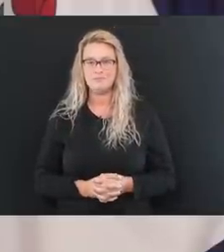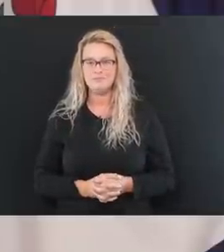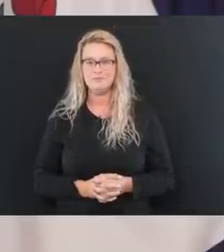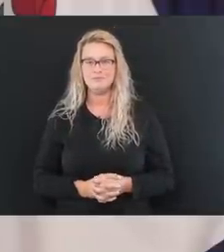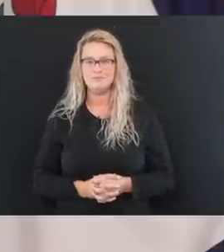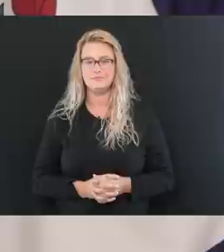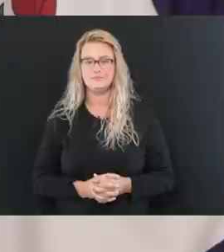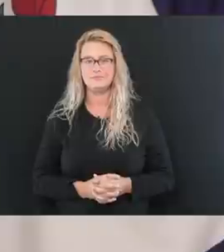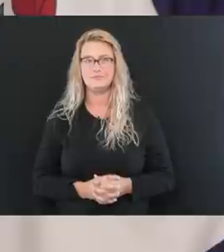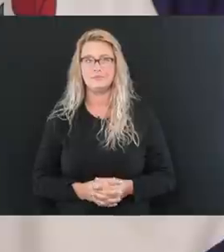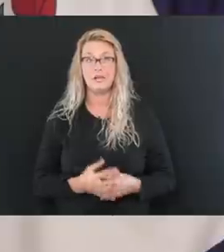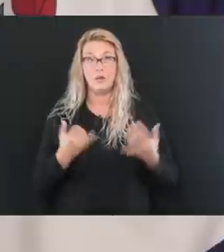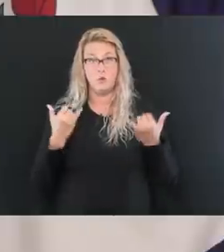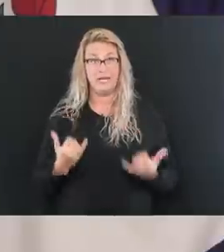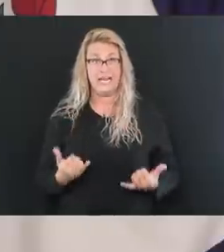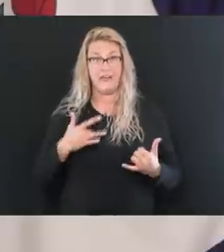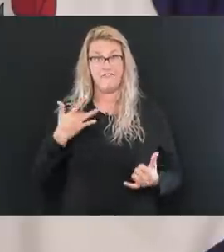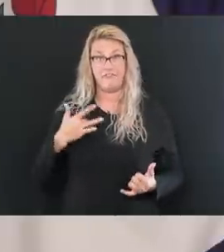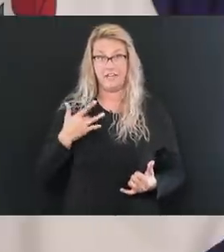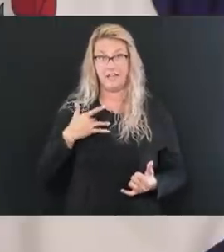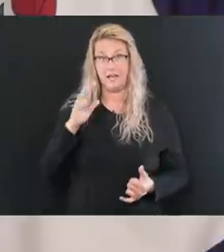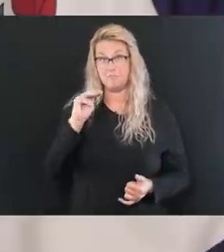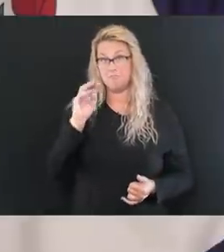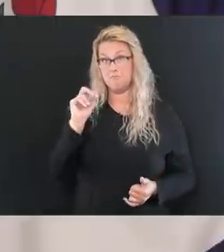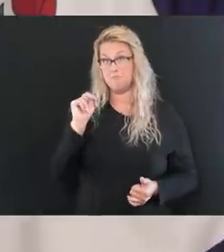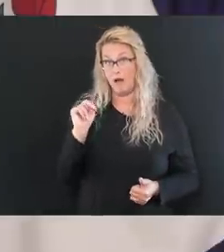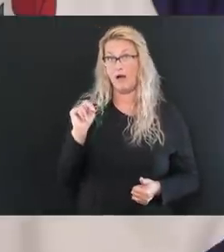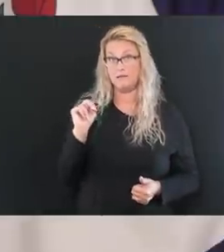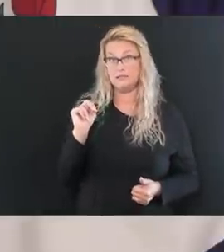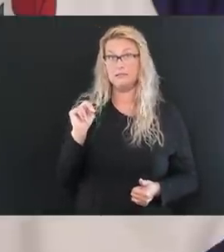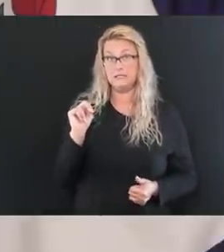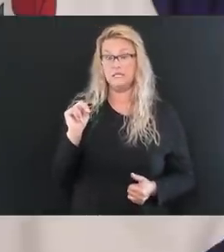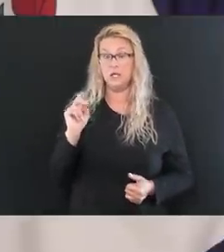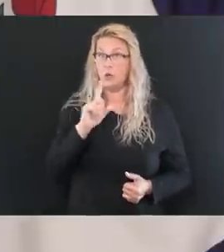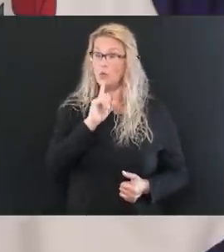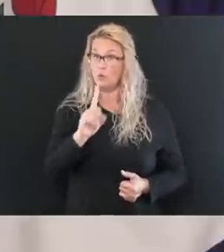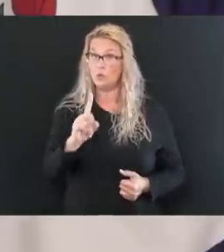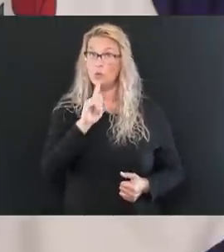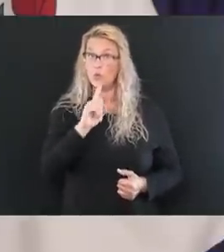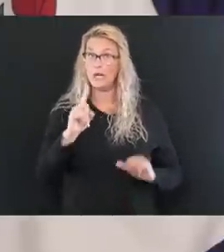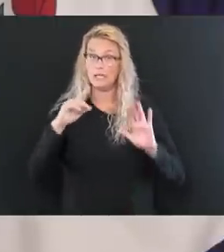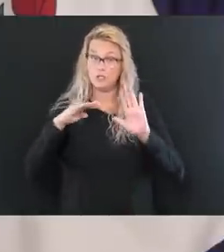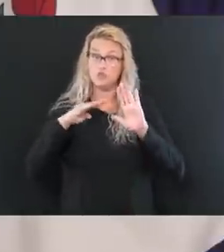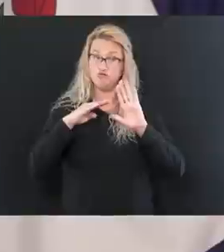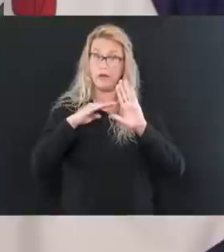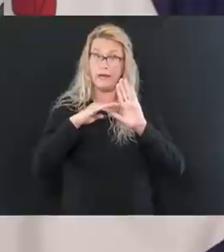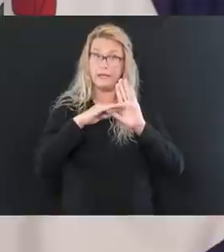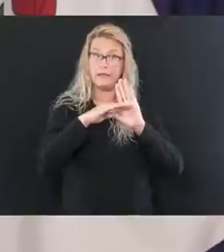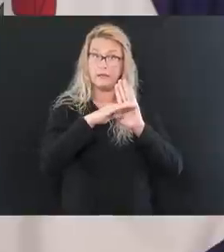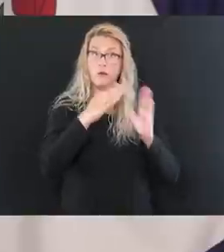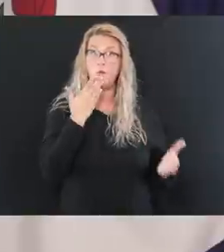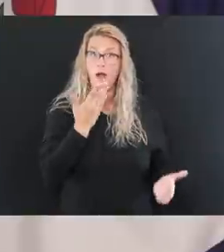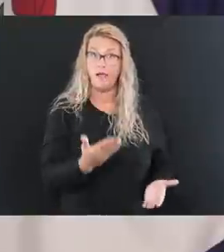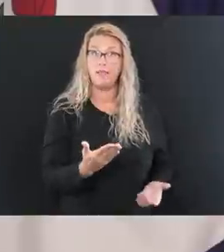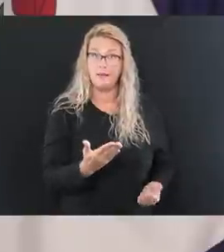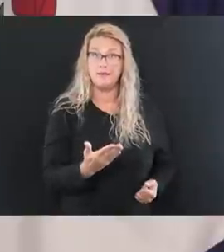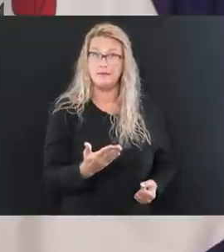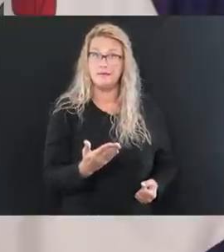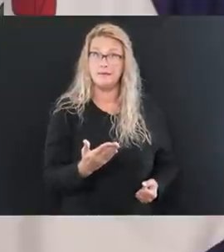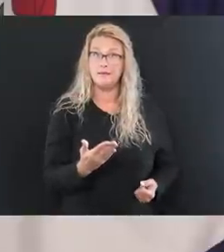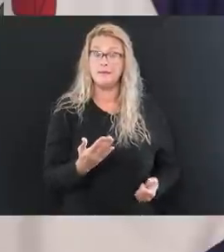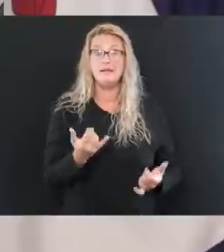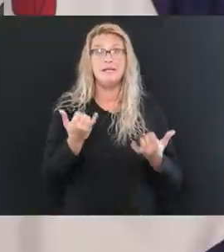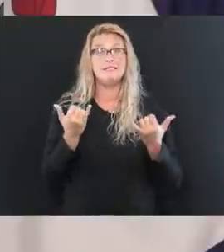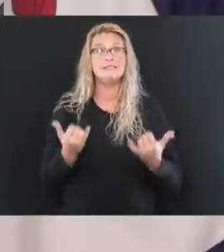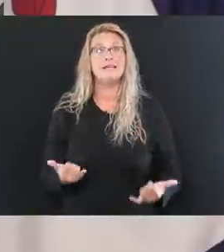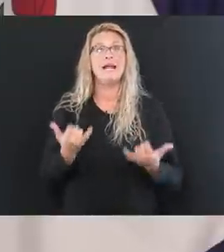We feel like that Mon County is really trending and trending well. And today they're